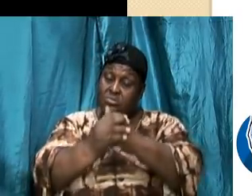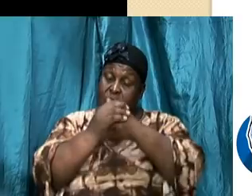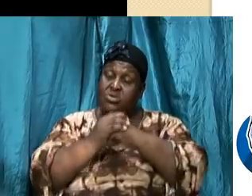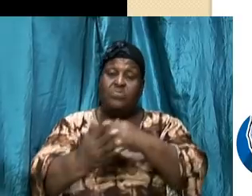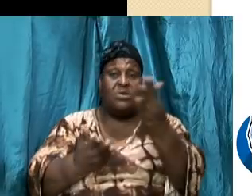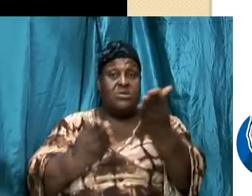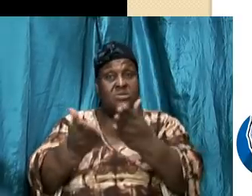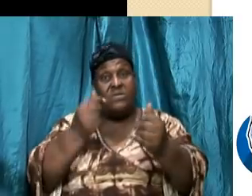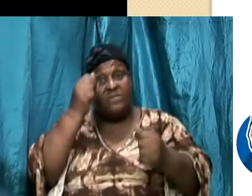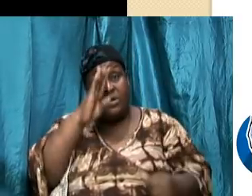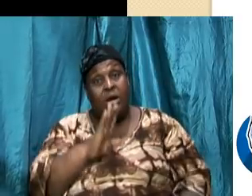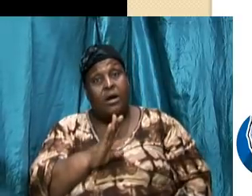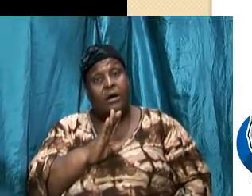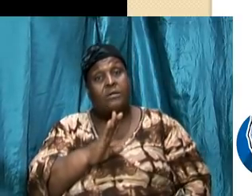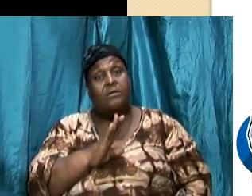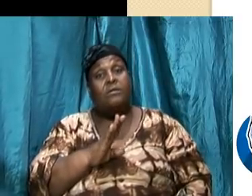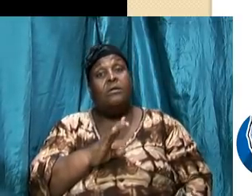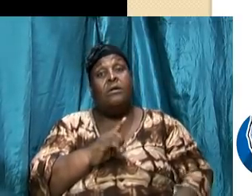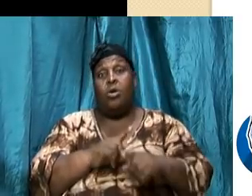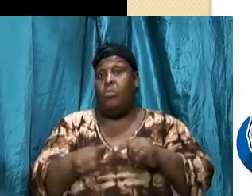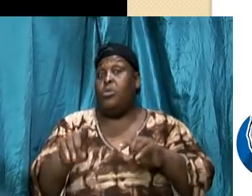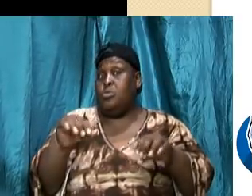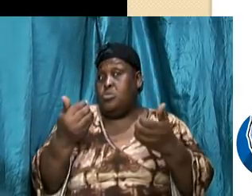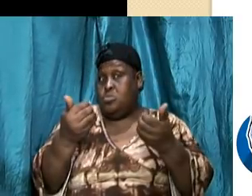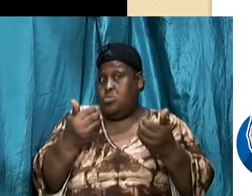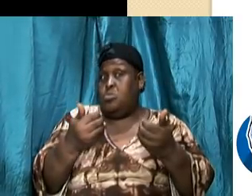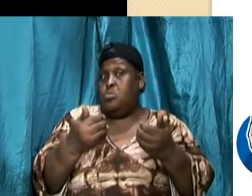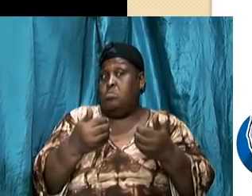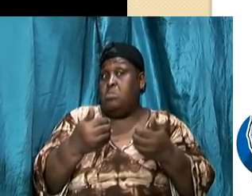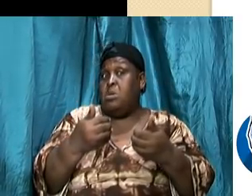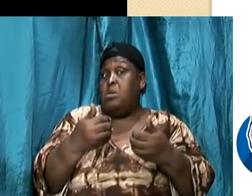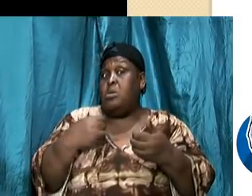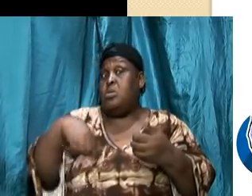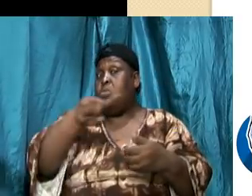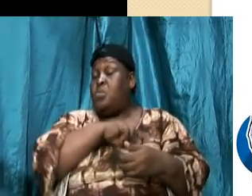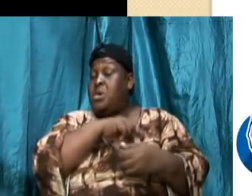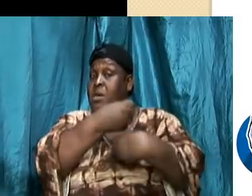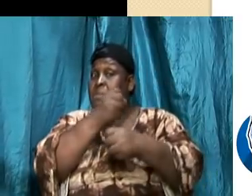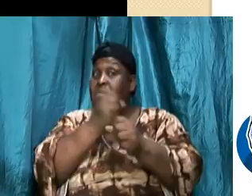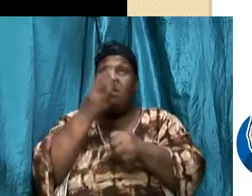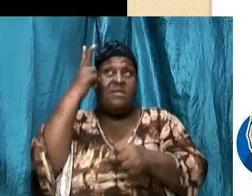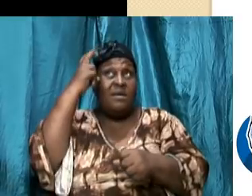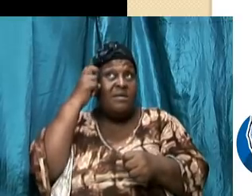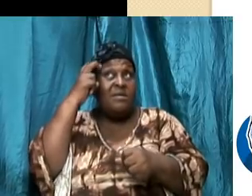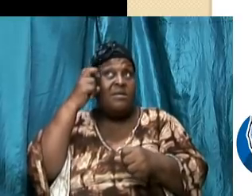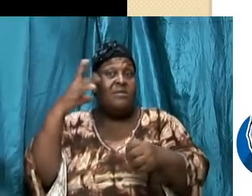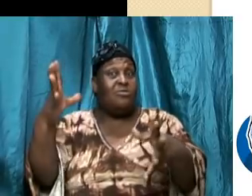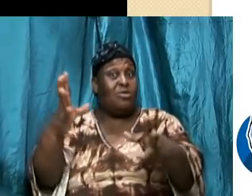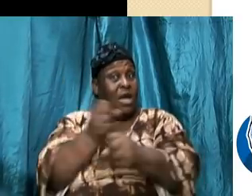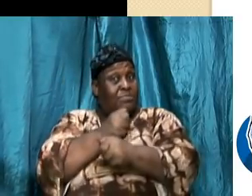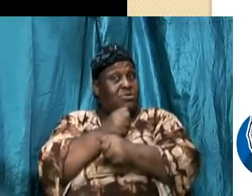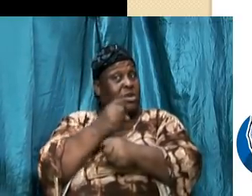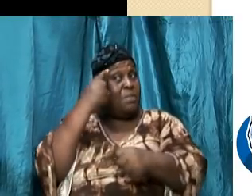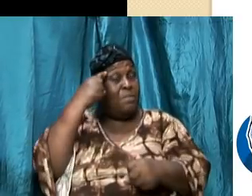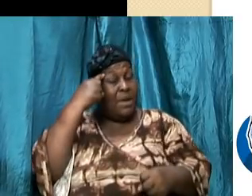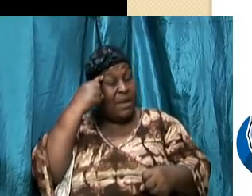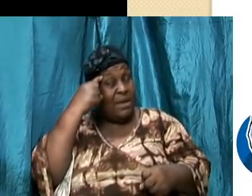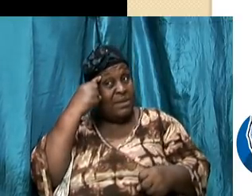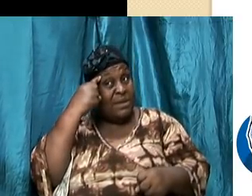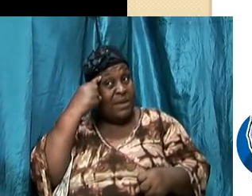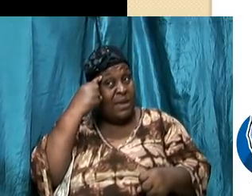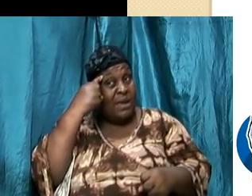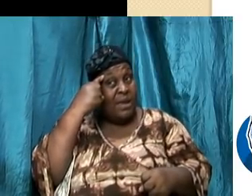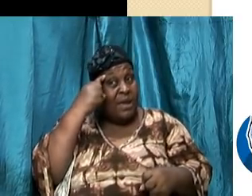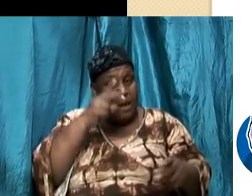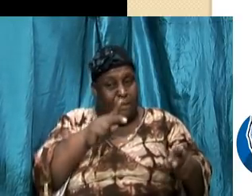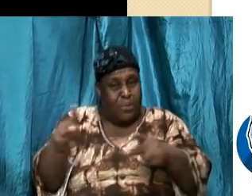if we allow the adversary to capture and then captivate the mind and then plant into